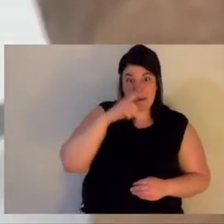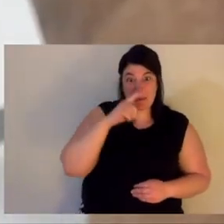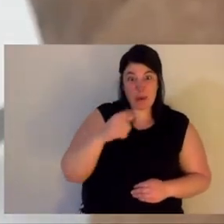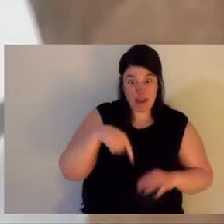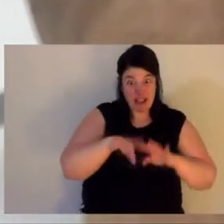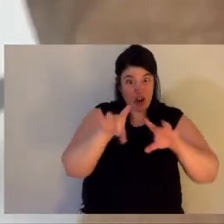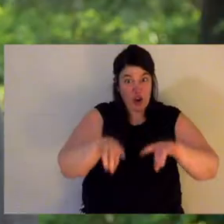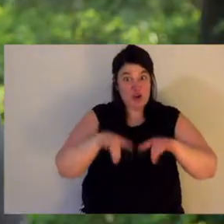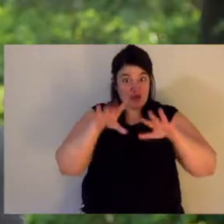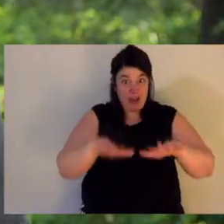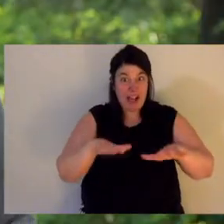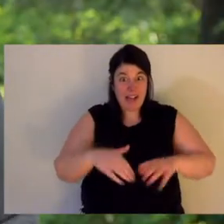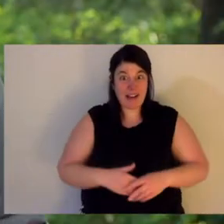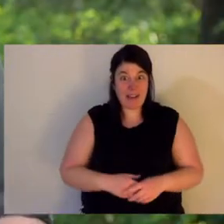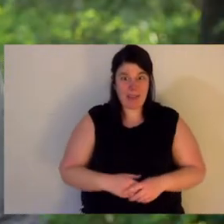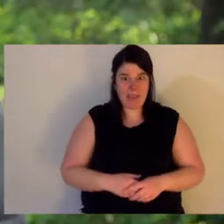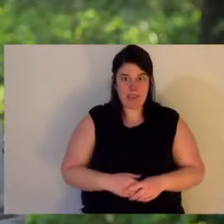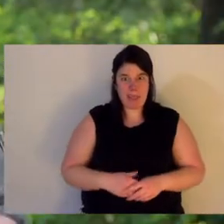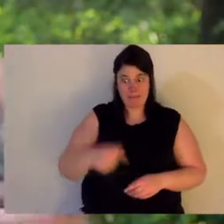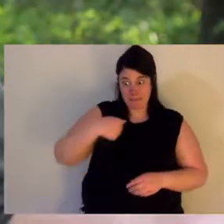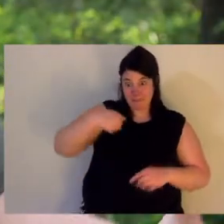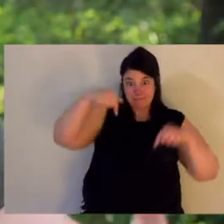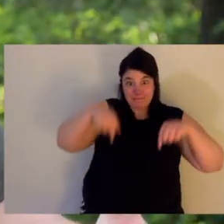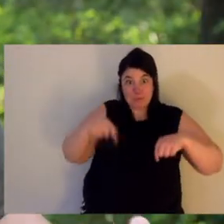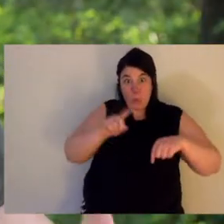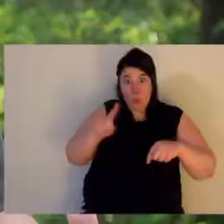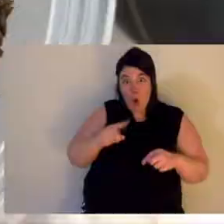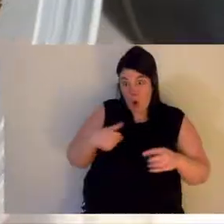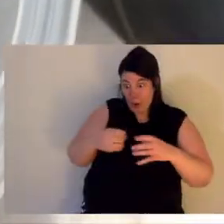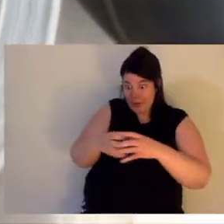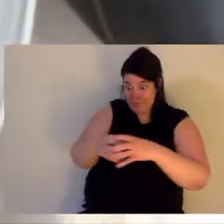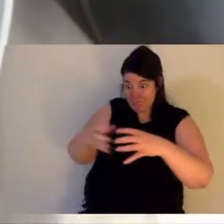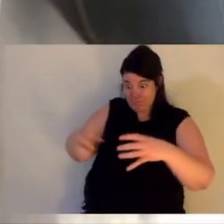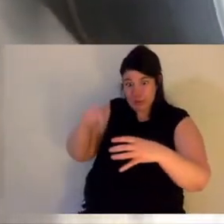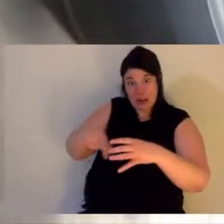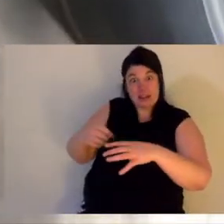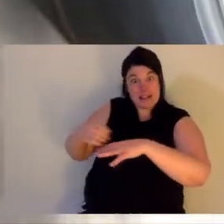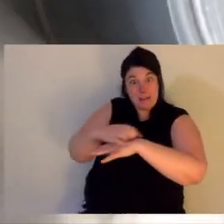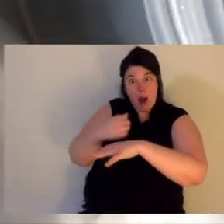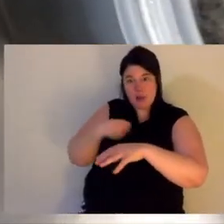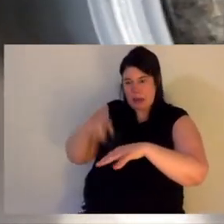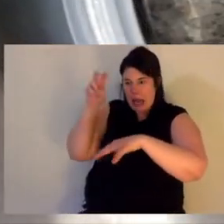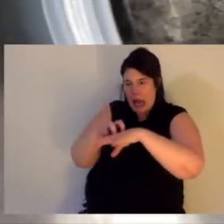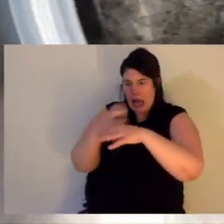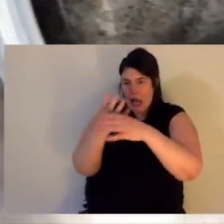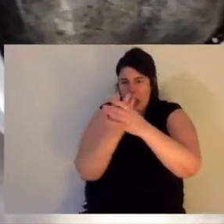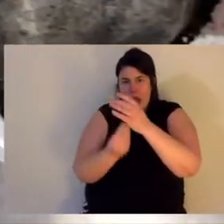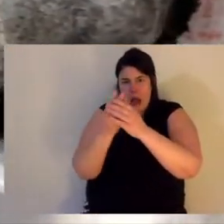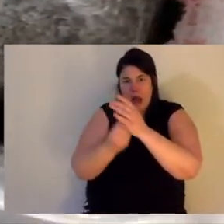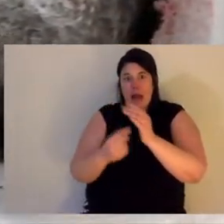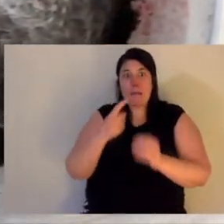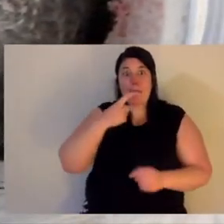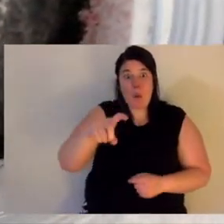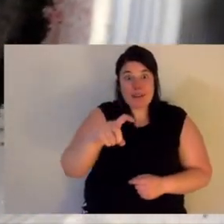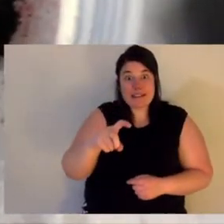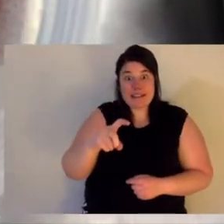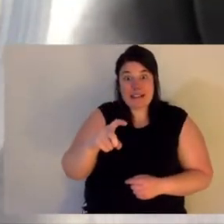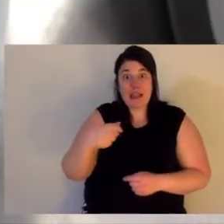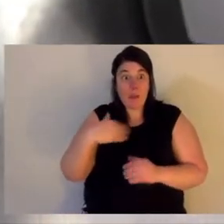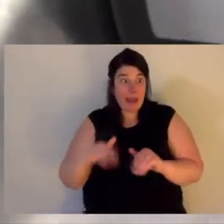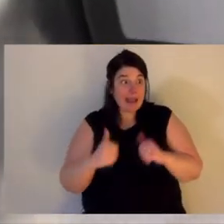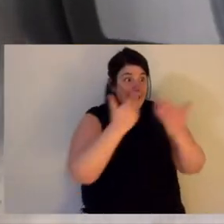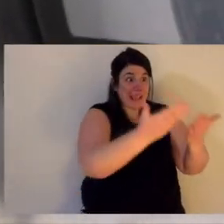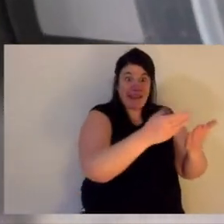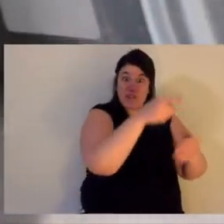Australia. That's where we come in. We keep a population of spiders and we extract their venom, who make it into anti-venom.